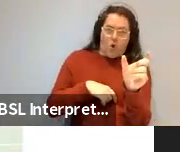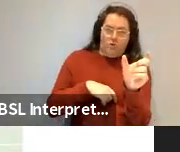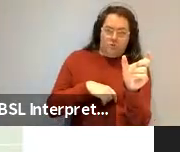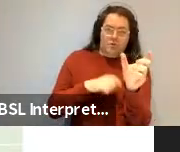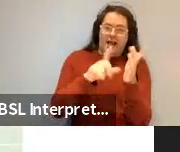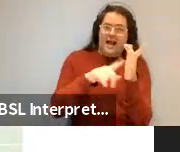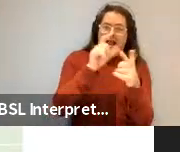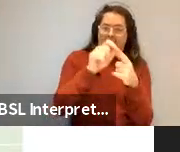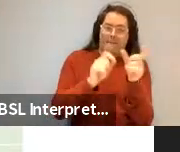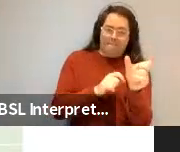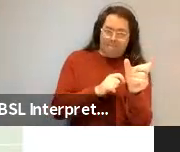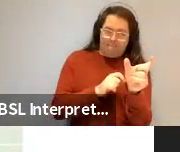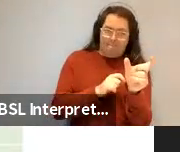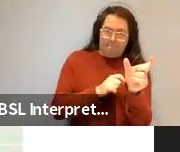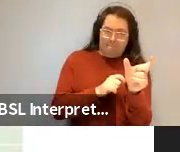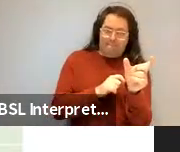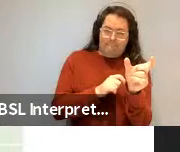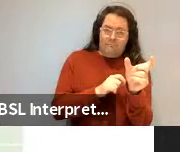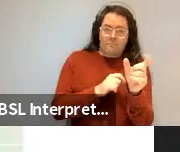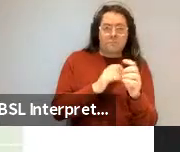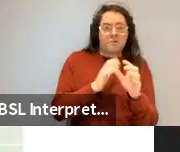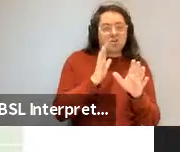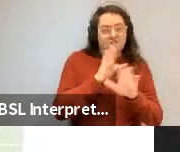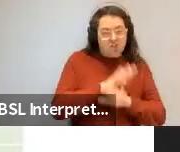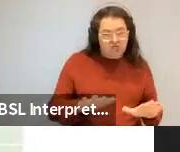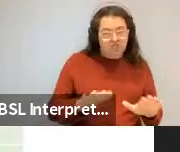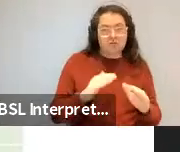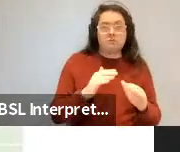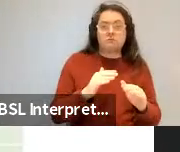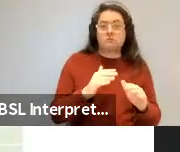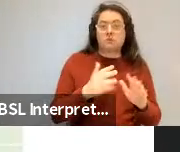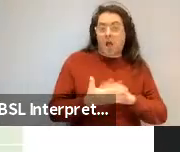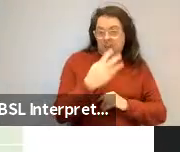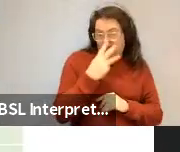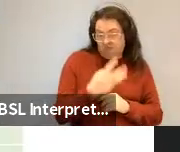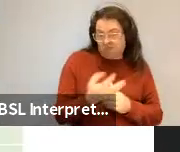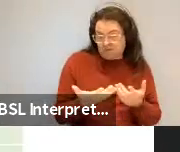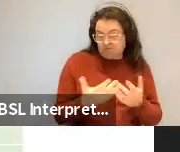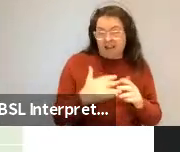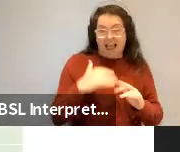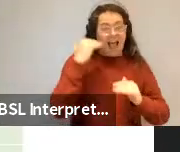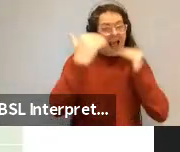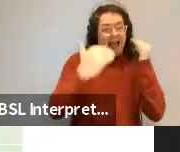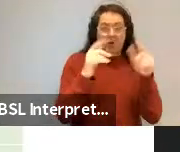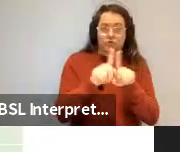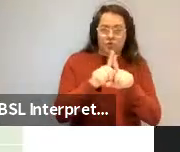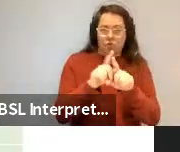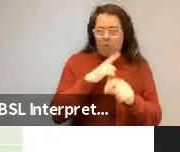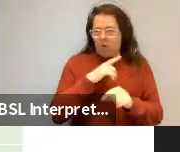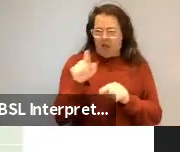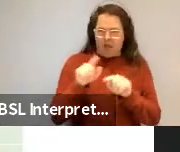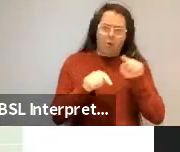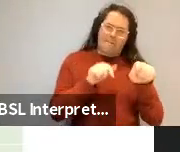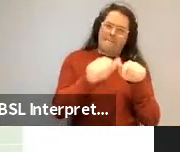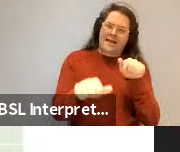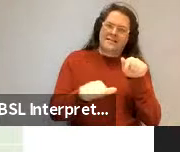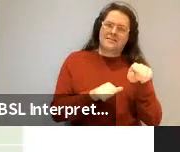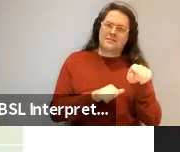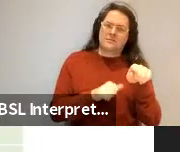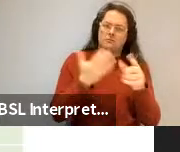toddlers, and by the way, adults too, will choose this thing because it's the best available option.